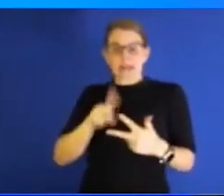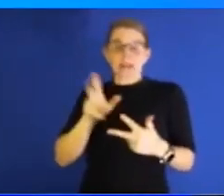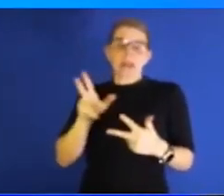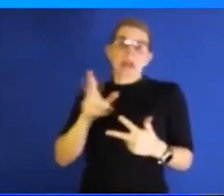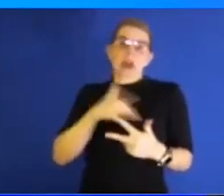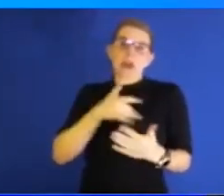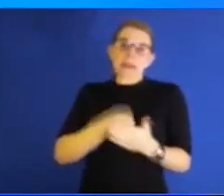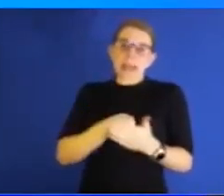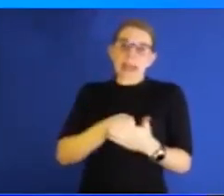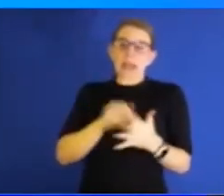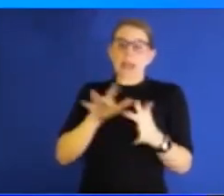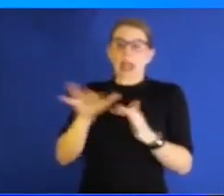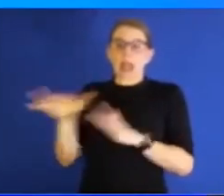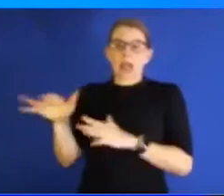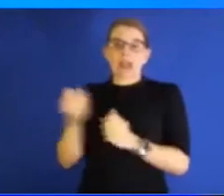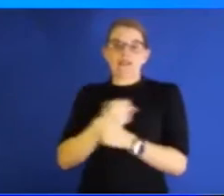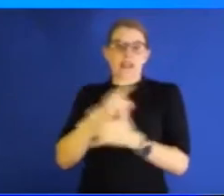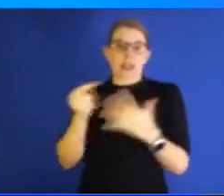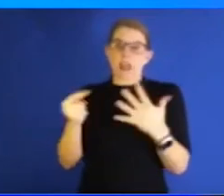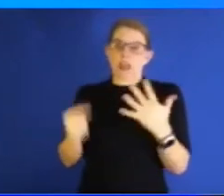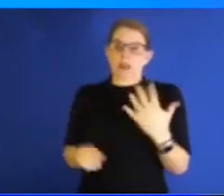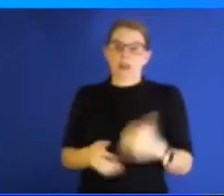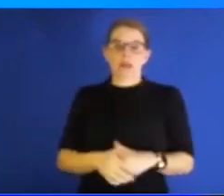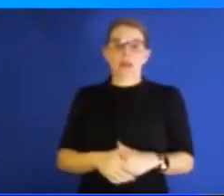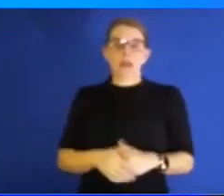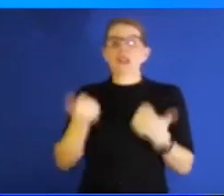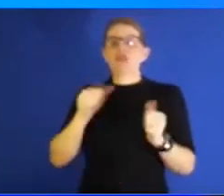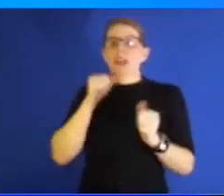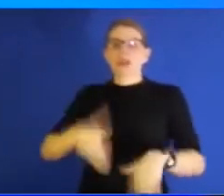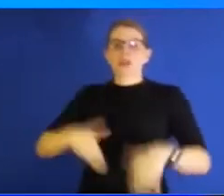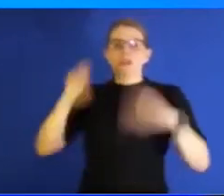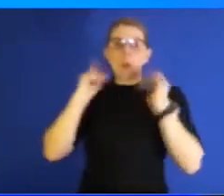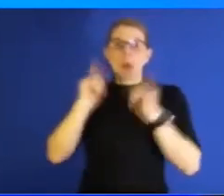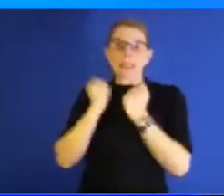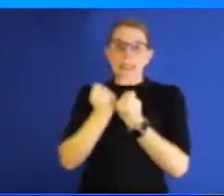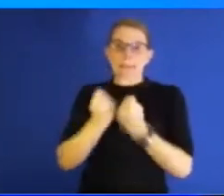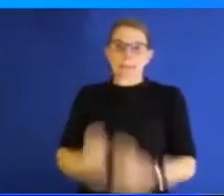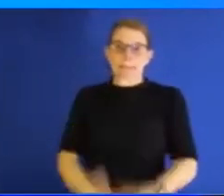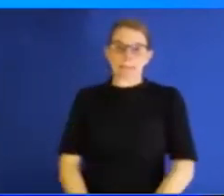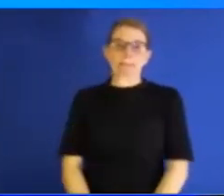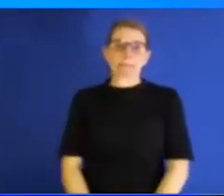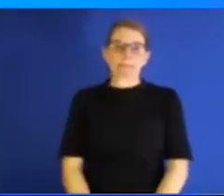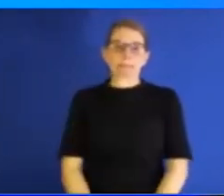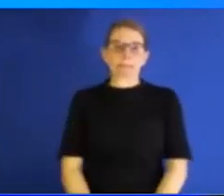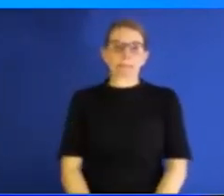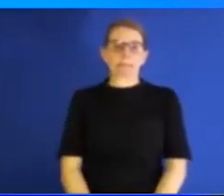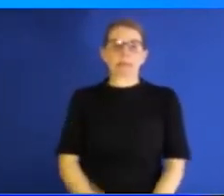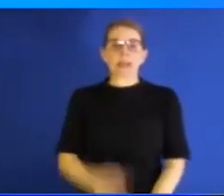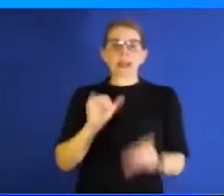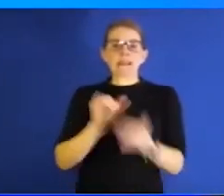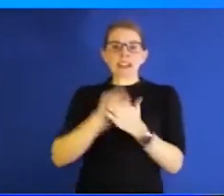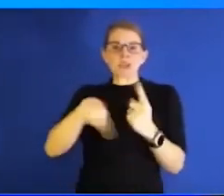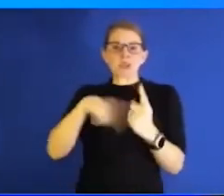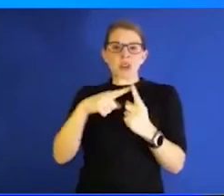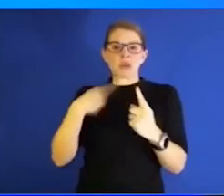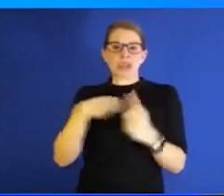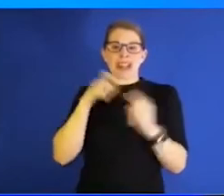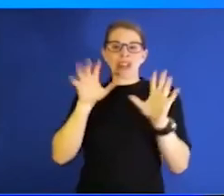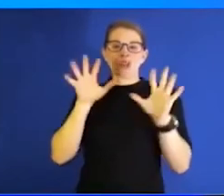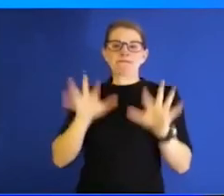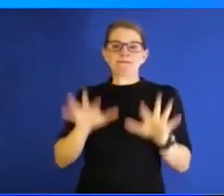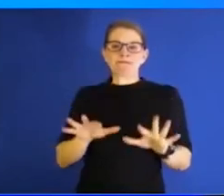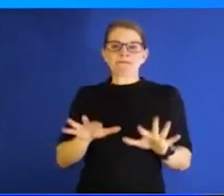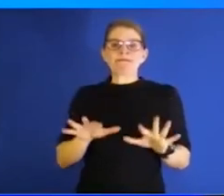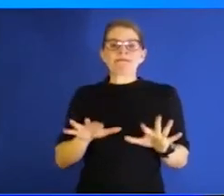else. And so trying not to overwhelm our teams. And so that's when we had to kind of batten it down again a little bit,